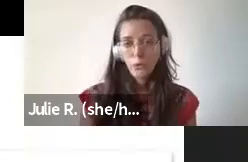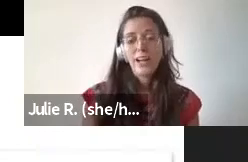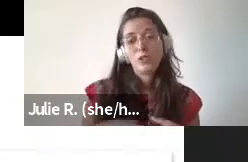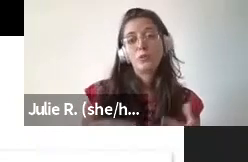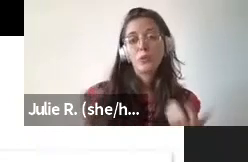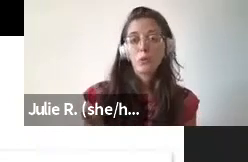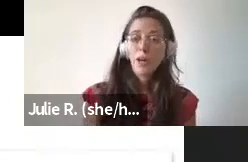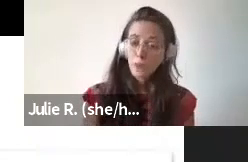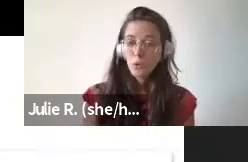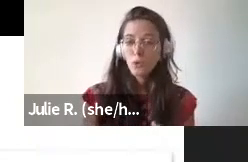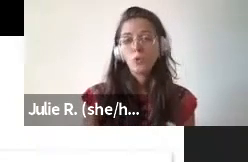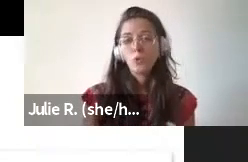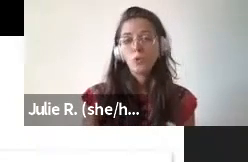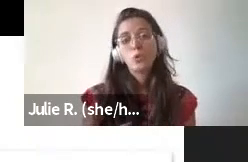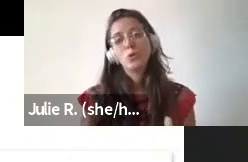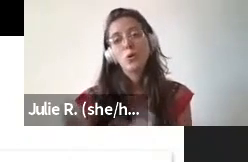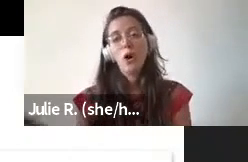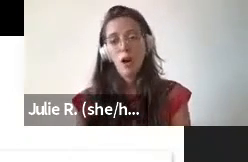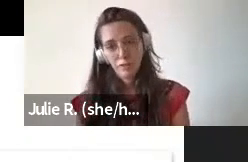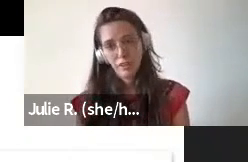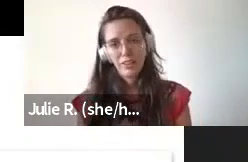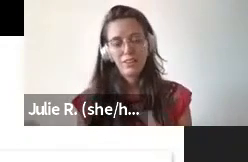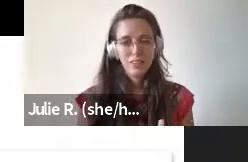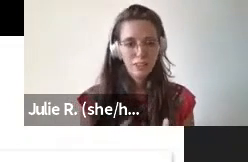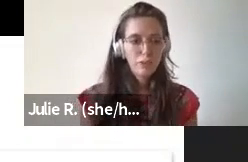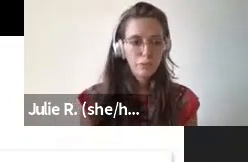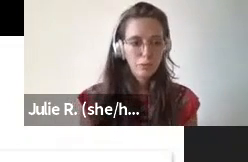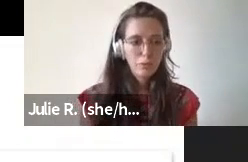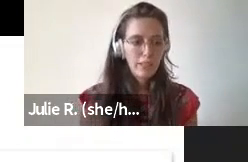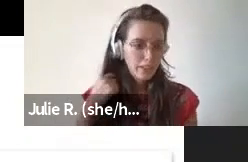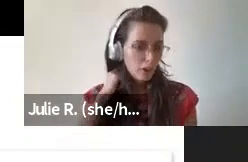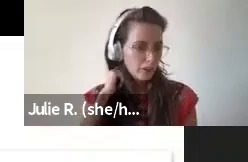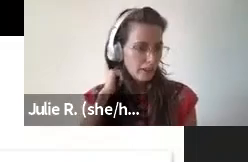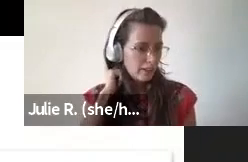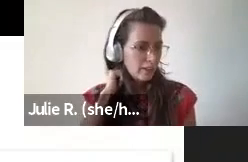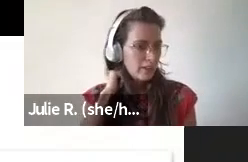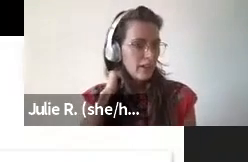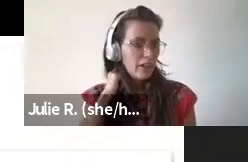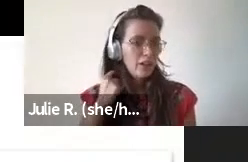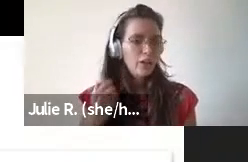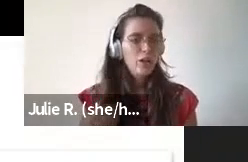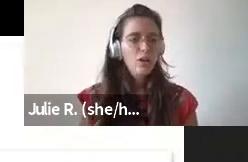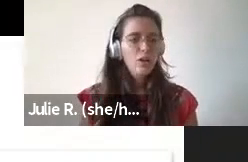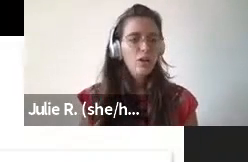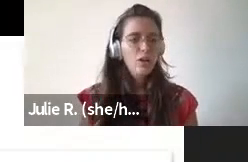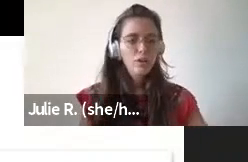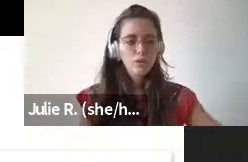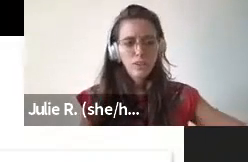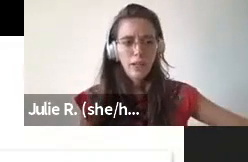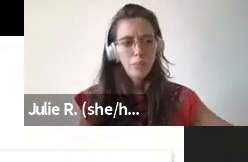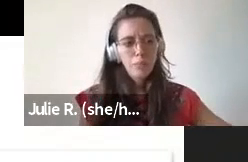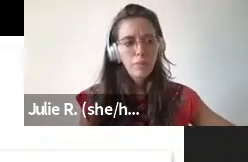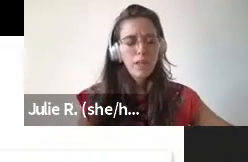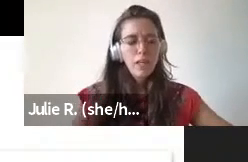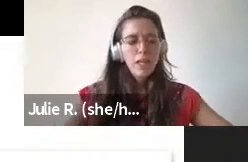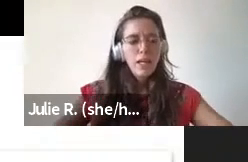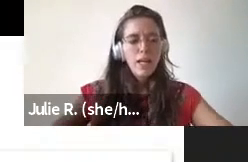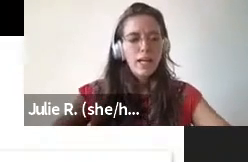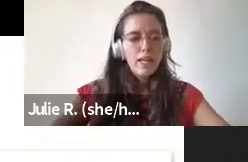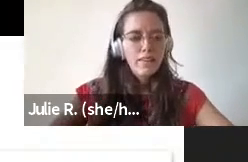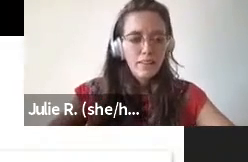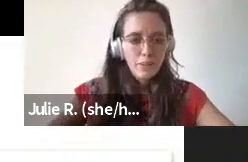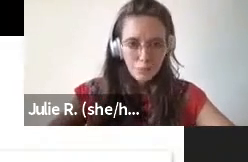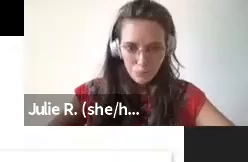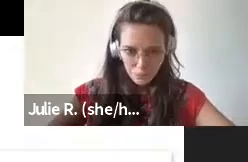you to go through actually requires you to go offline instead of repainting online uh all the time